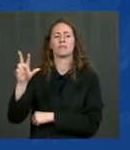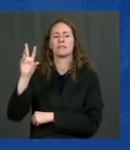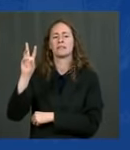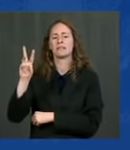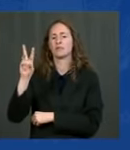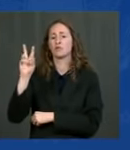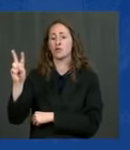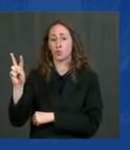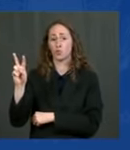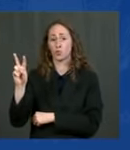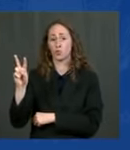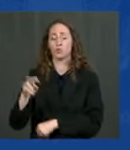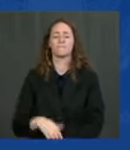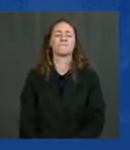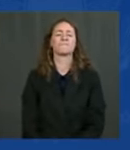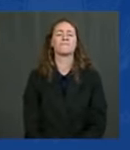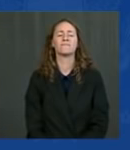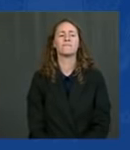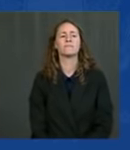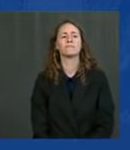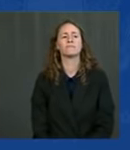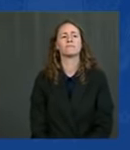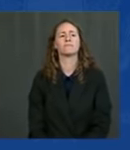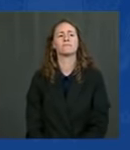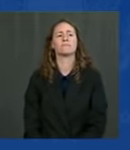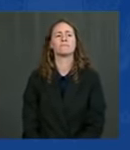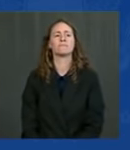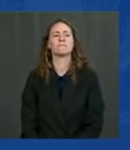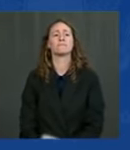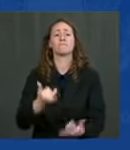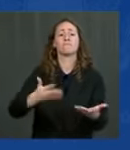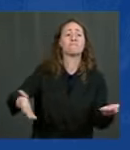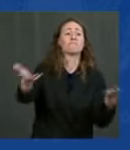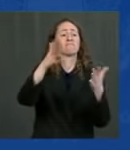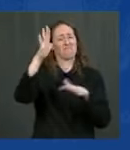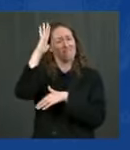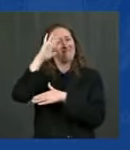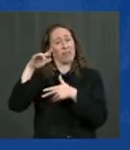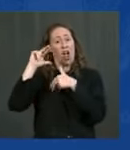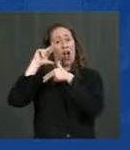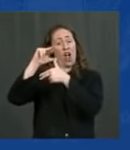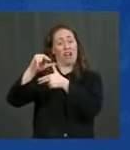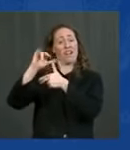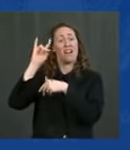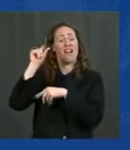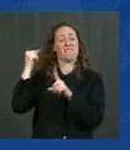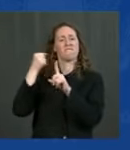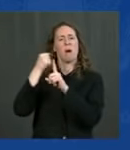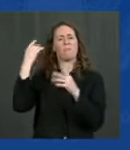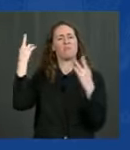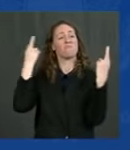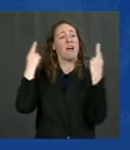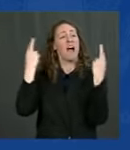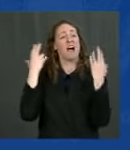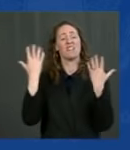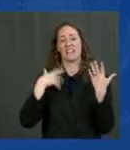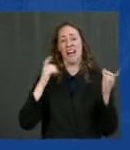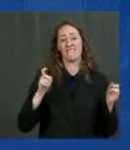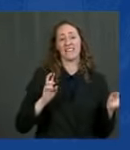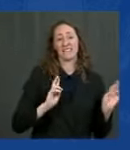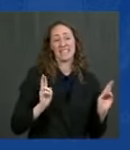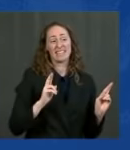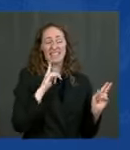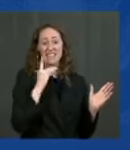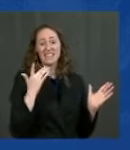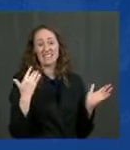and folks hurricane ida is another reminder that we need to be prepared for the next hurricane and super storms are